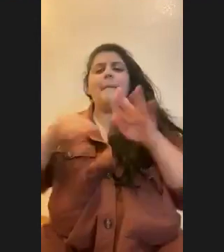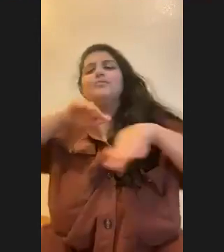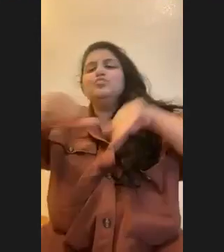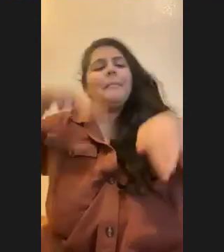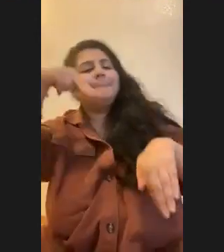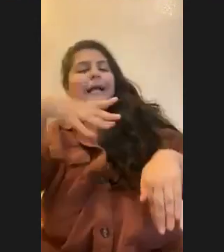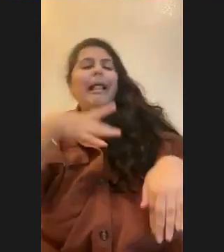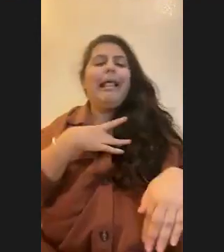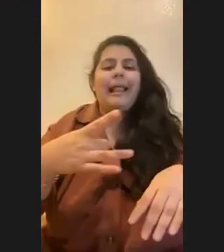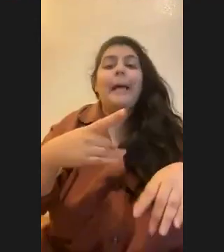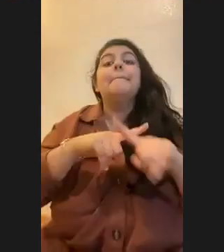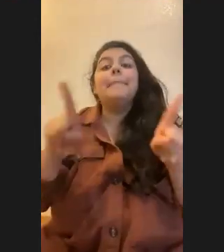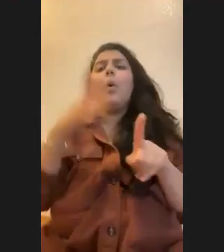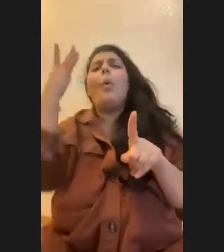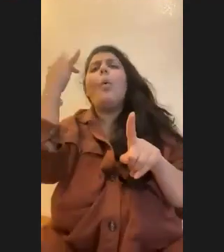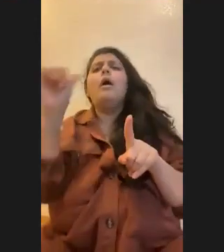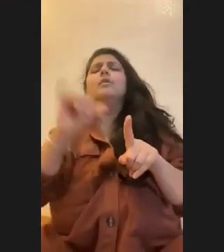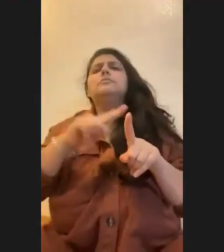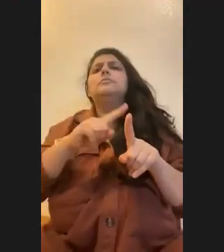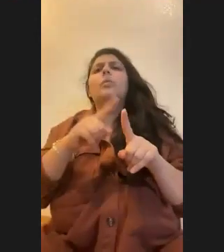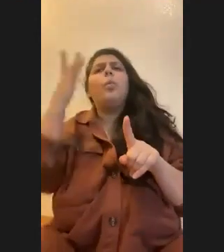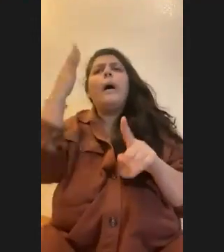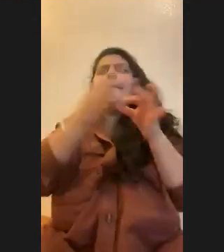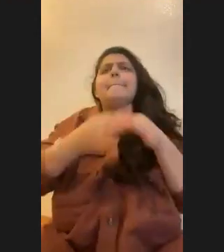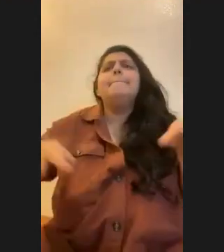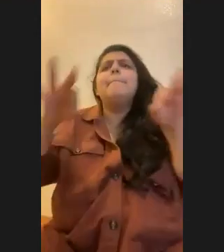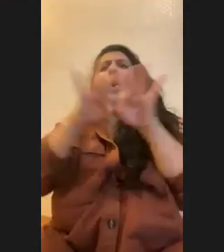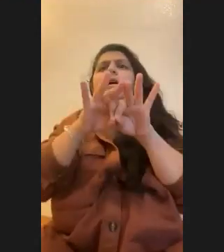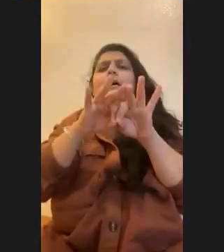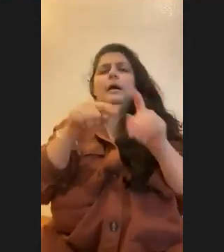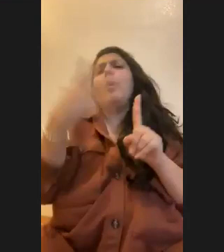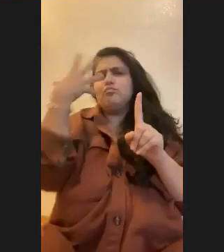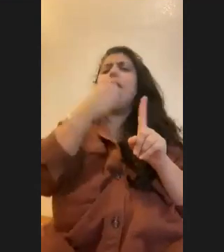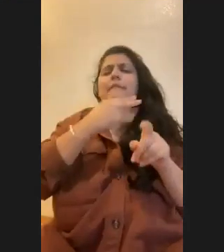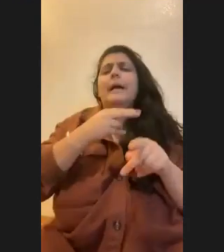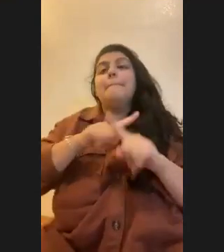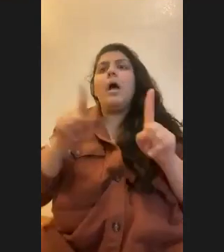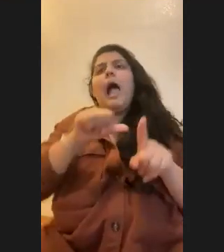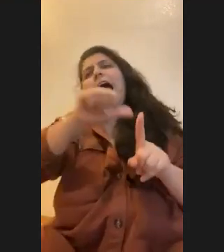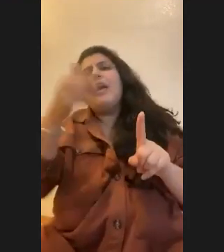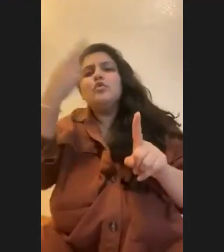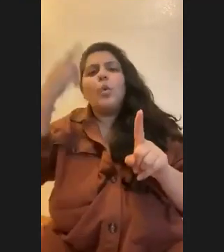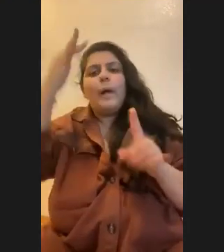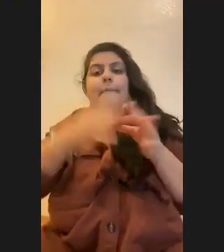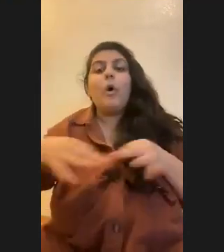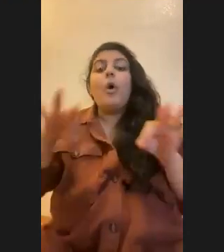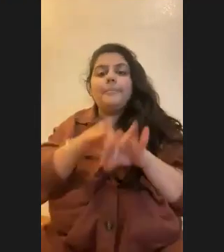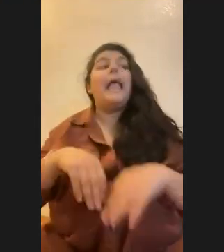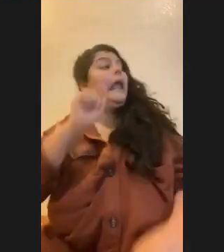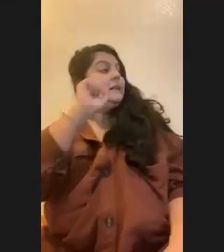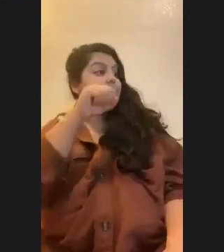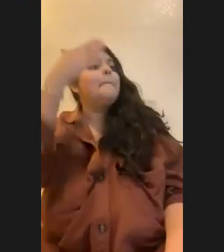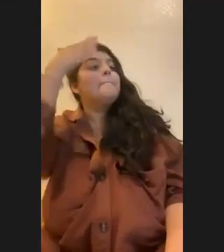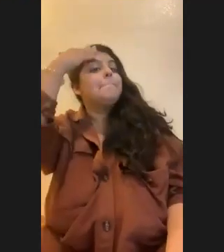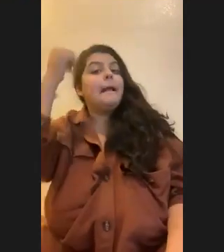in addition to being beautiful for the ocean? Yeah, so coral reefs are nurseries for a lot of fish communities.